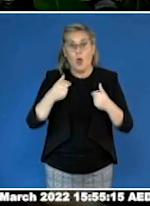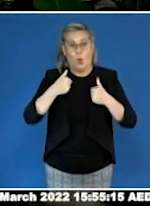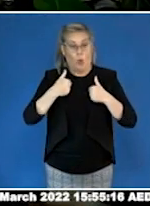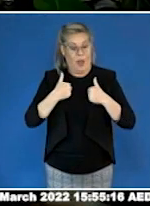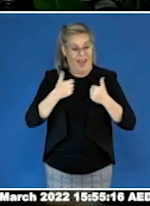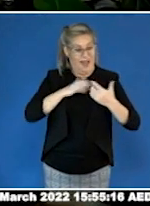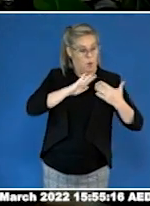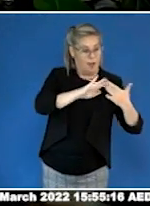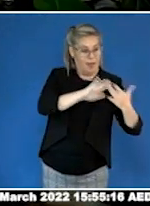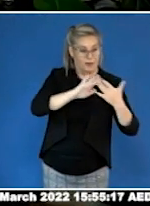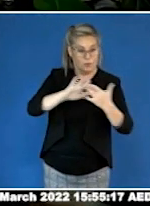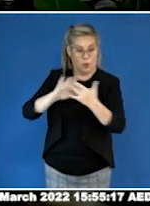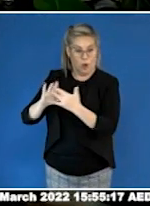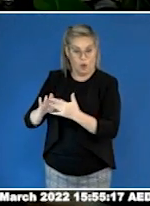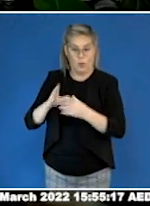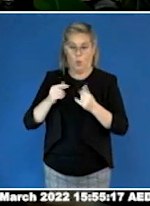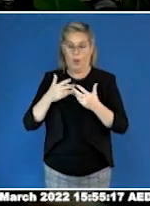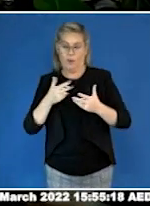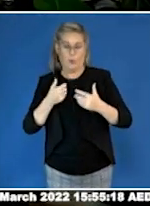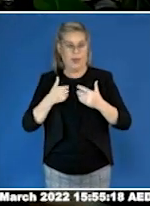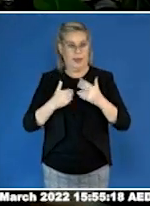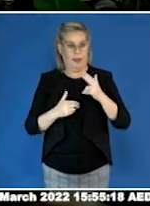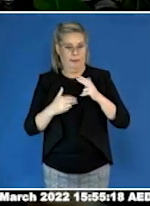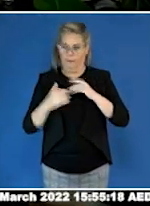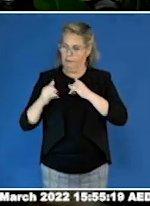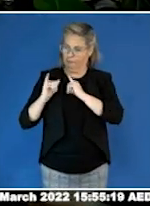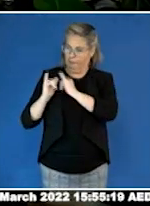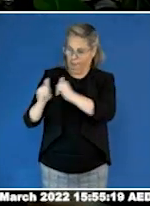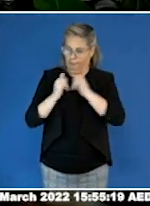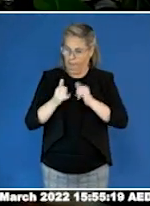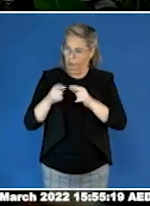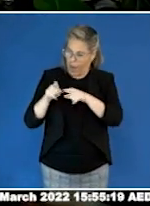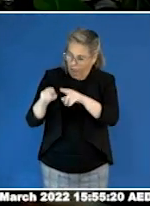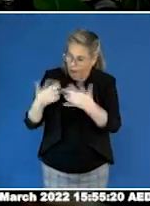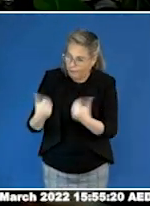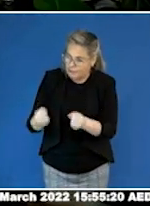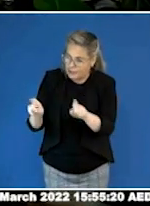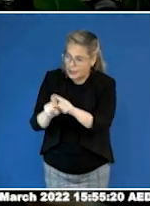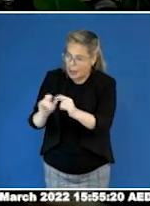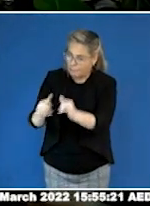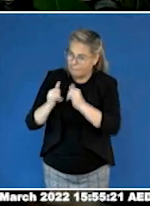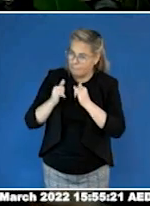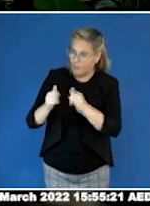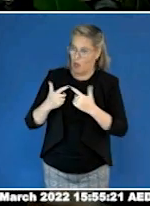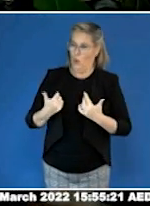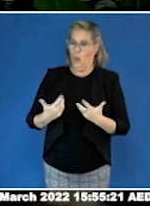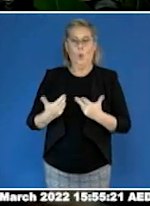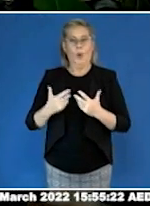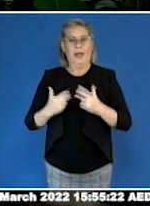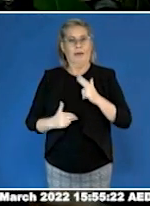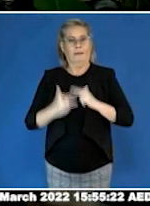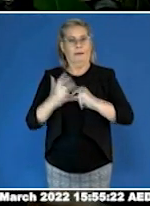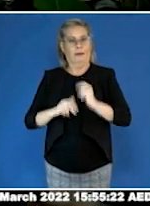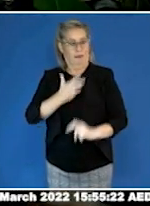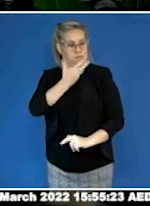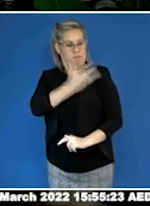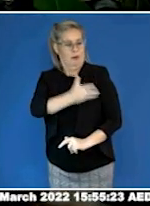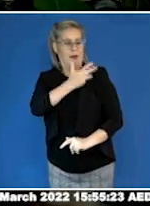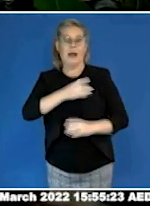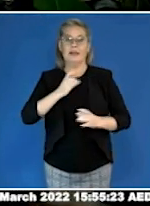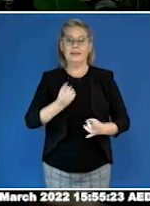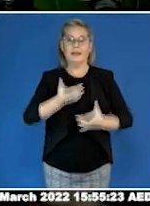identity, where we connect with our peers and we promote and develop pride. We believe that's an important